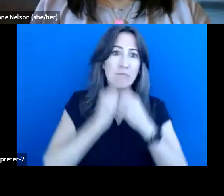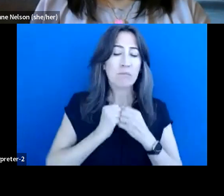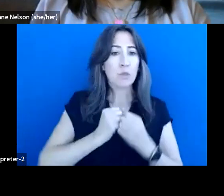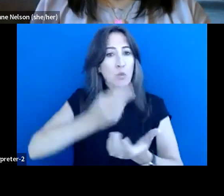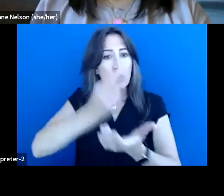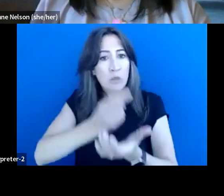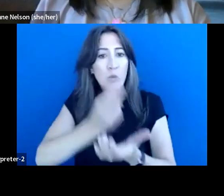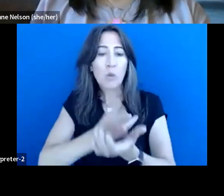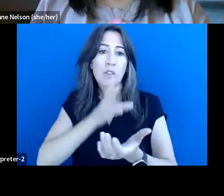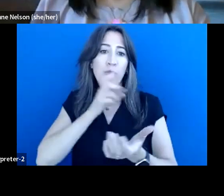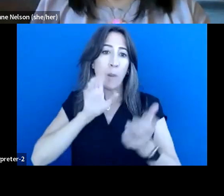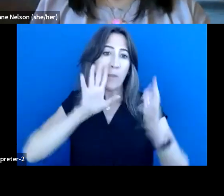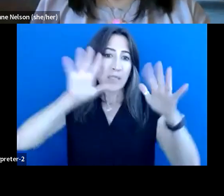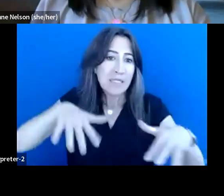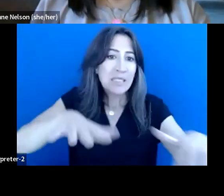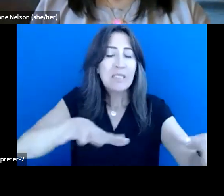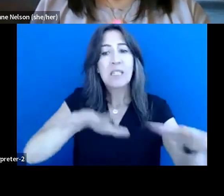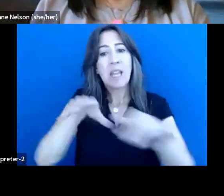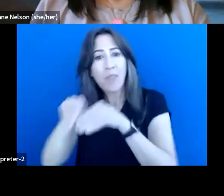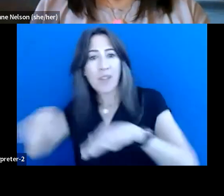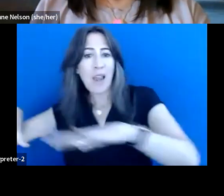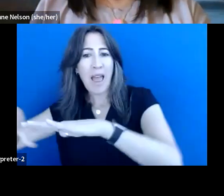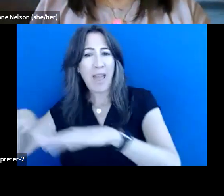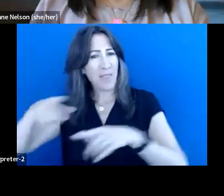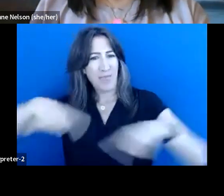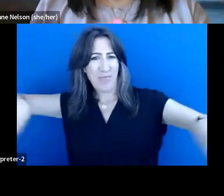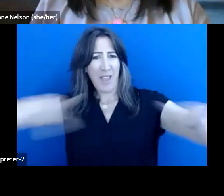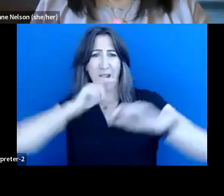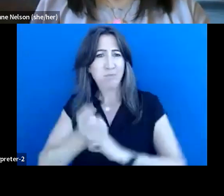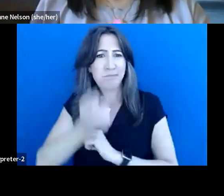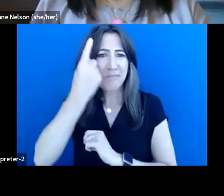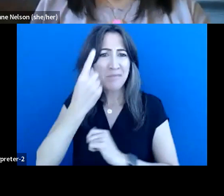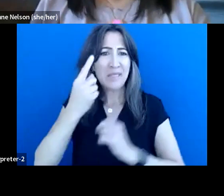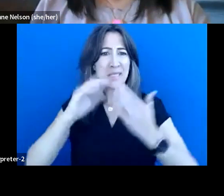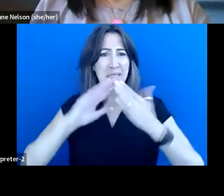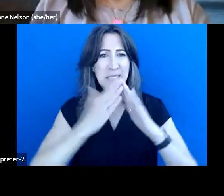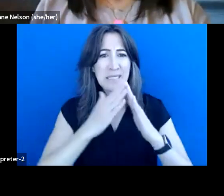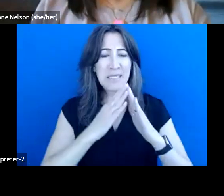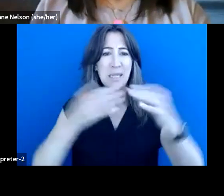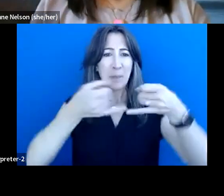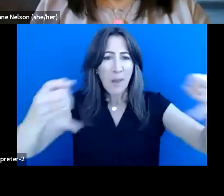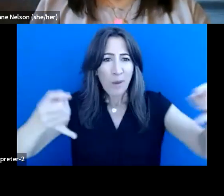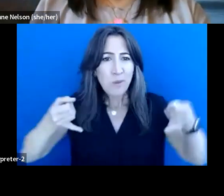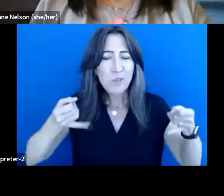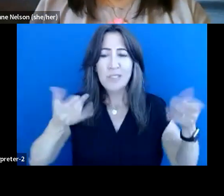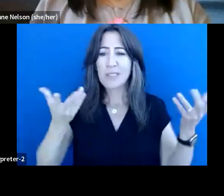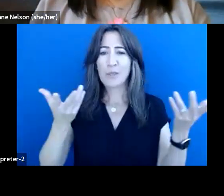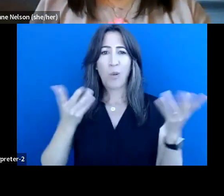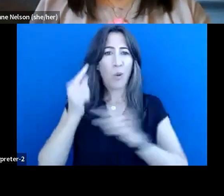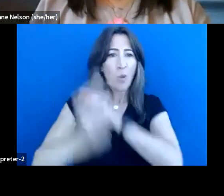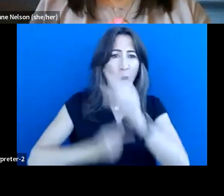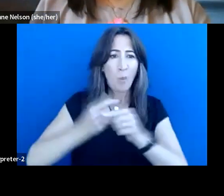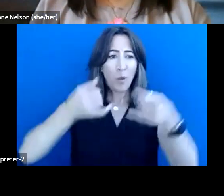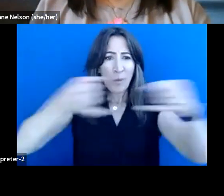don't know any boundaries. They don't know municipal boundaries. They don't know city, city boundaries or nation or global boundaries.